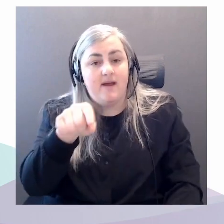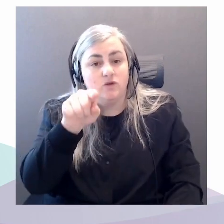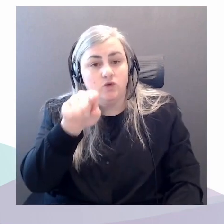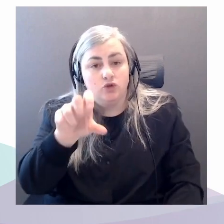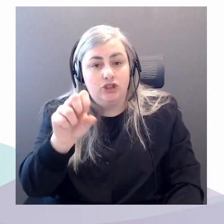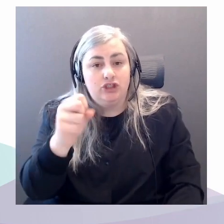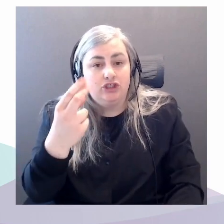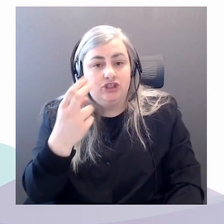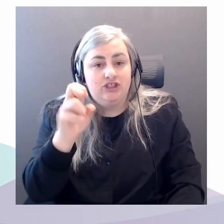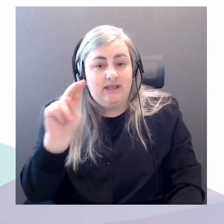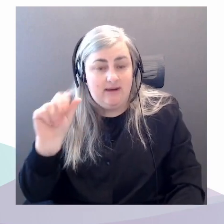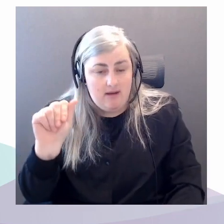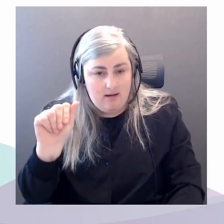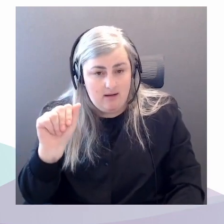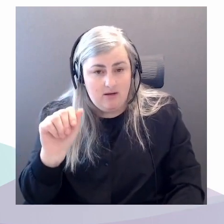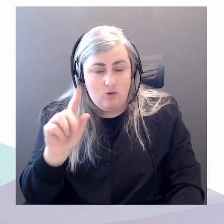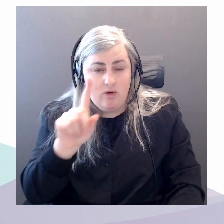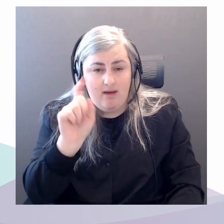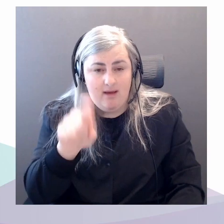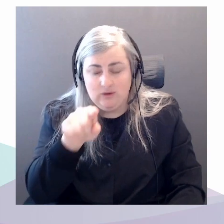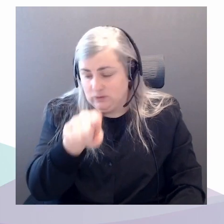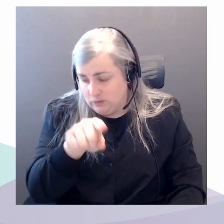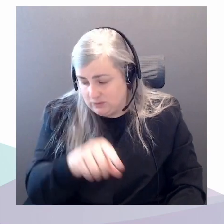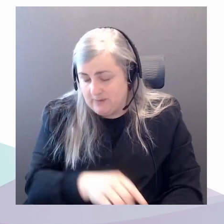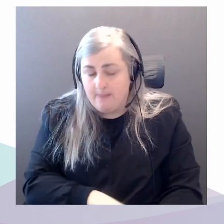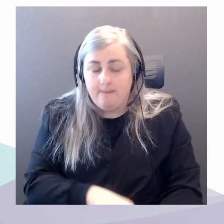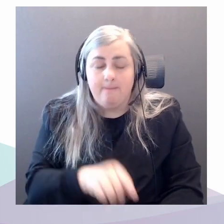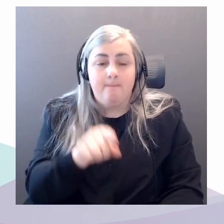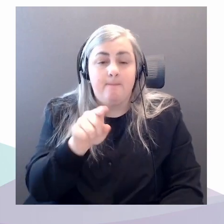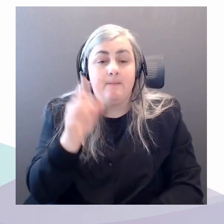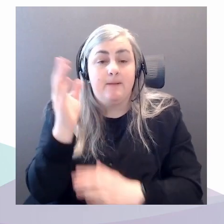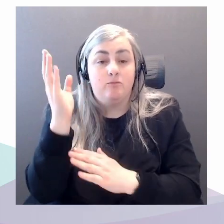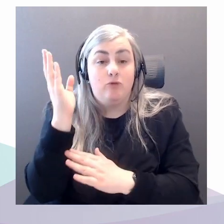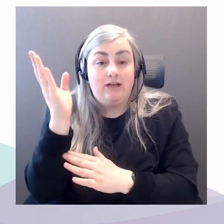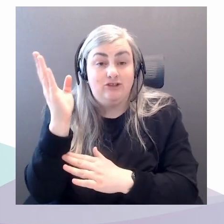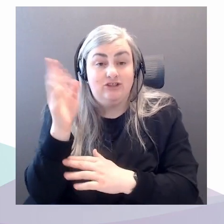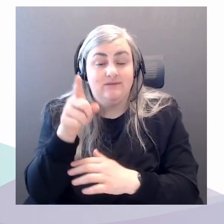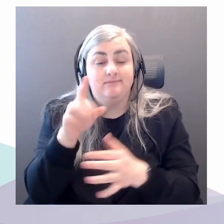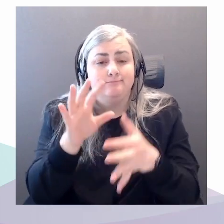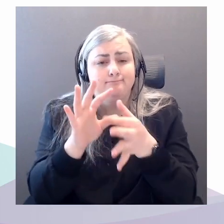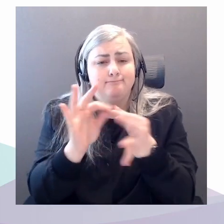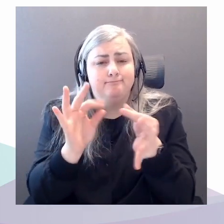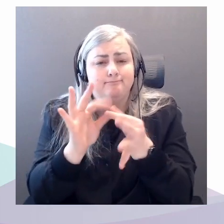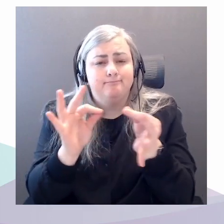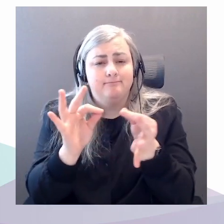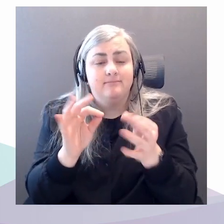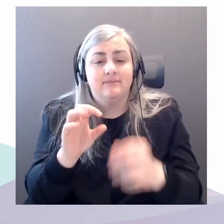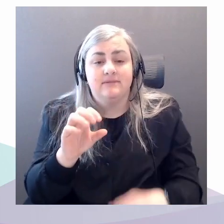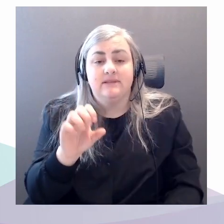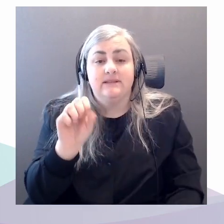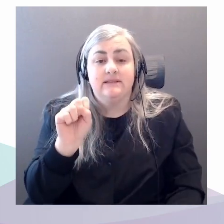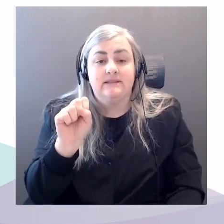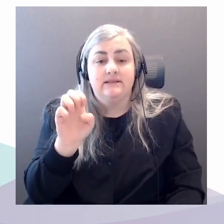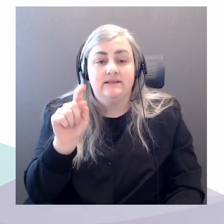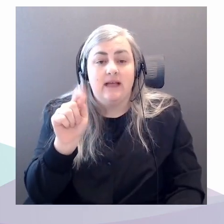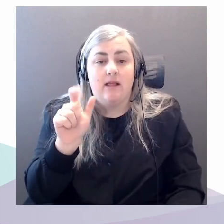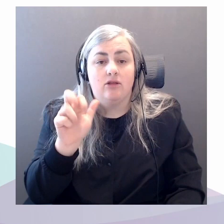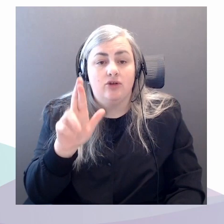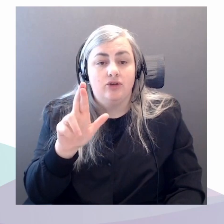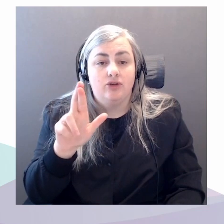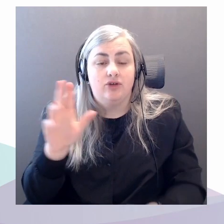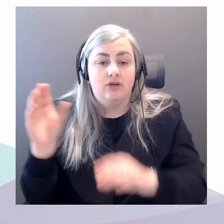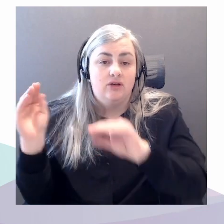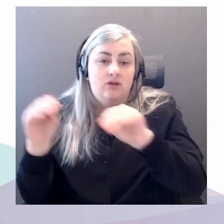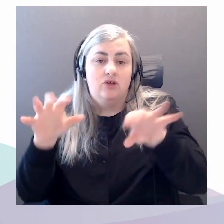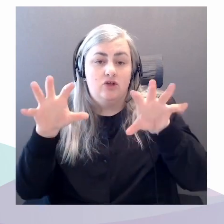You point out in the presentation how deeply settler colonialism has been imprinted in these spaces